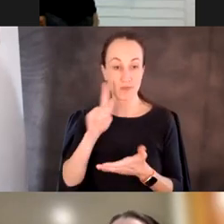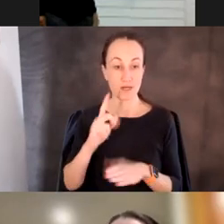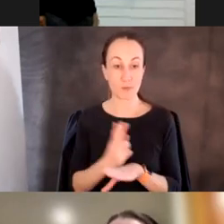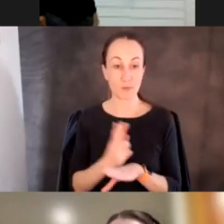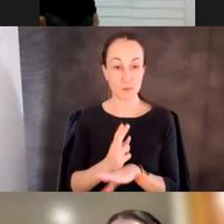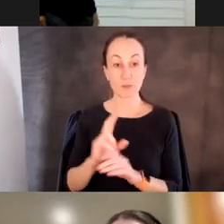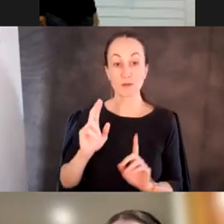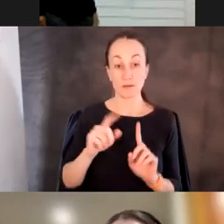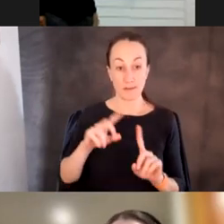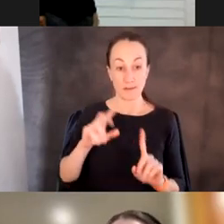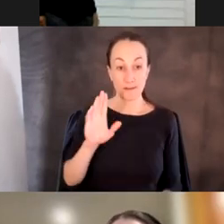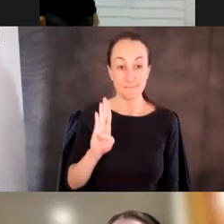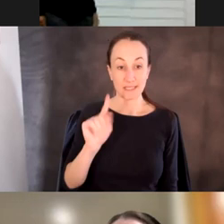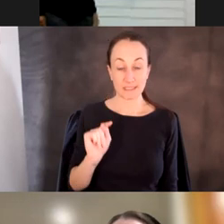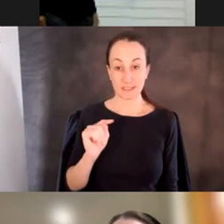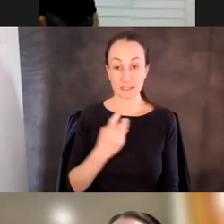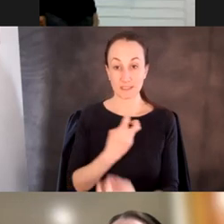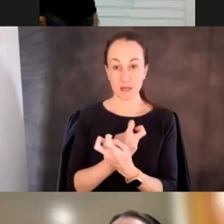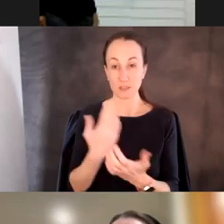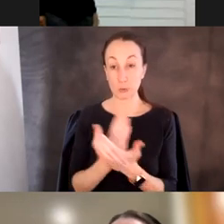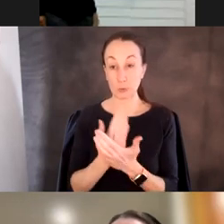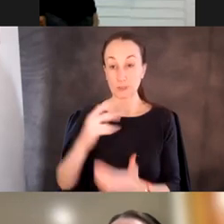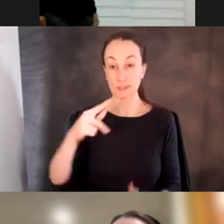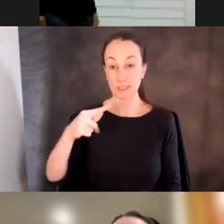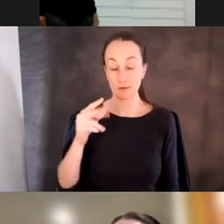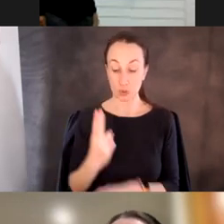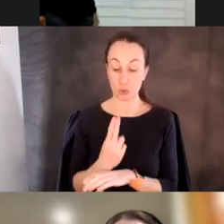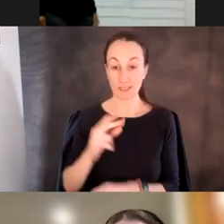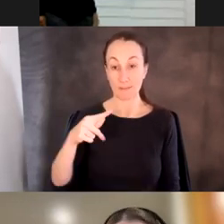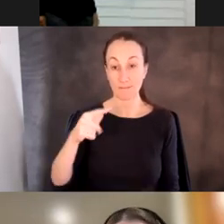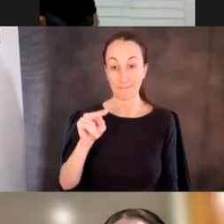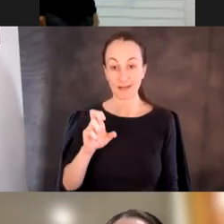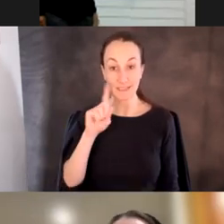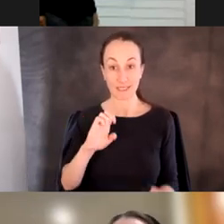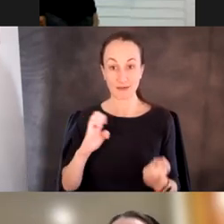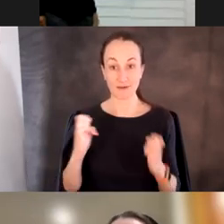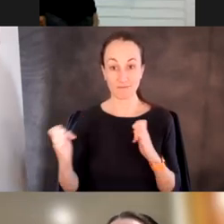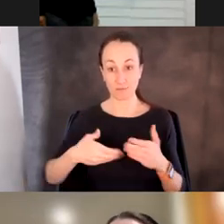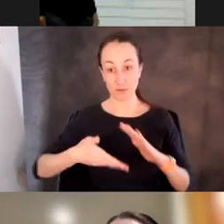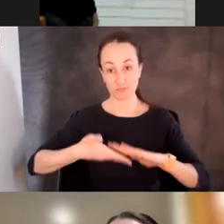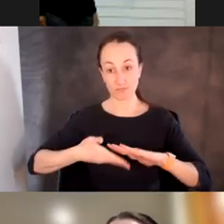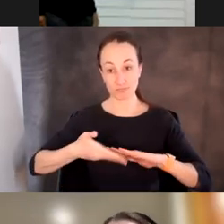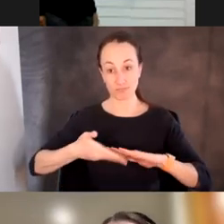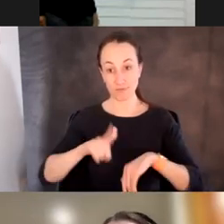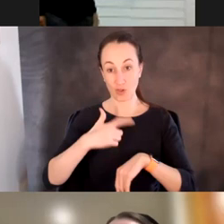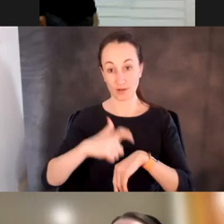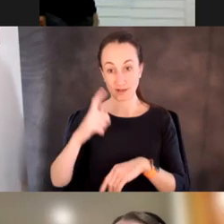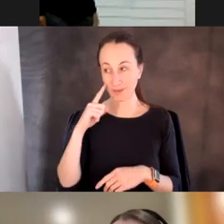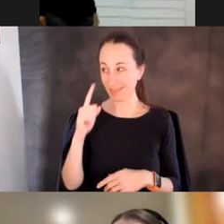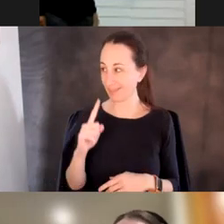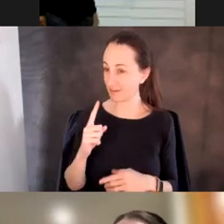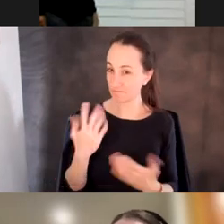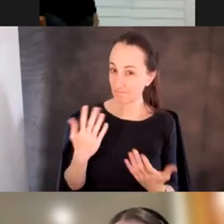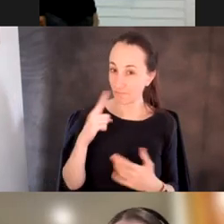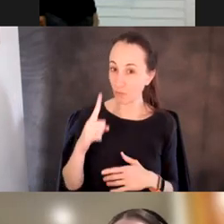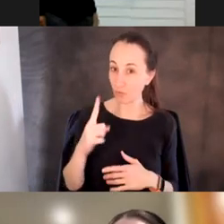what was remarkable about this paper was that he evolved them for a very long time, uh, on the order of wall clock. I think it was